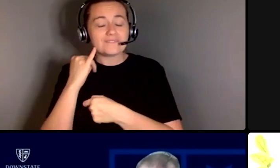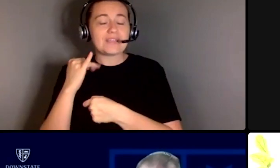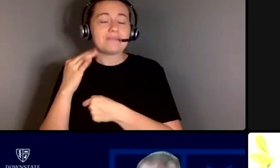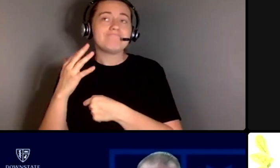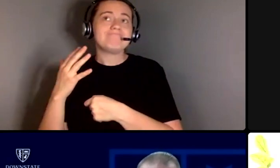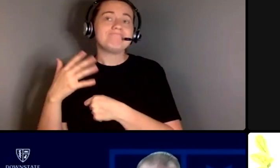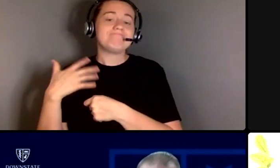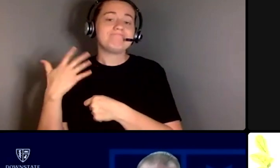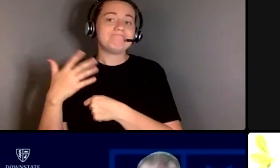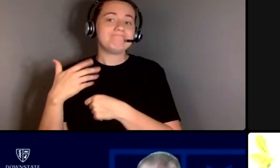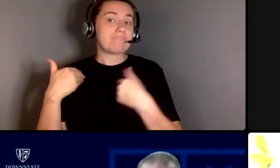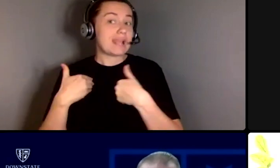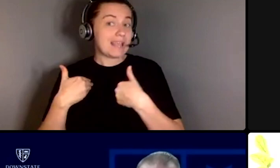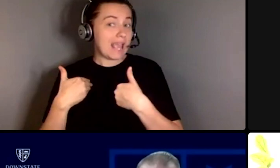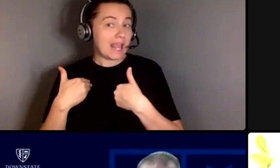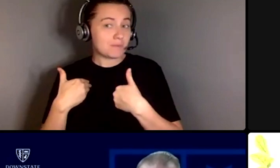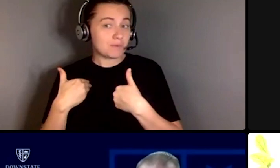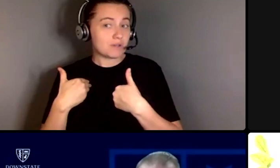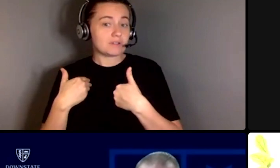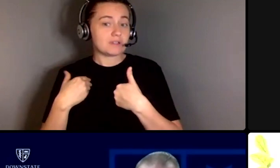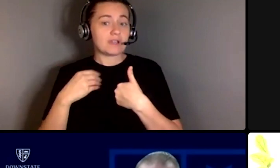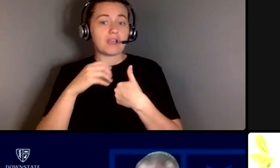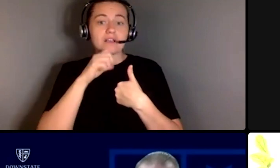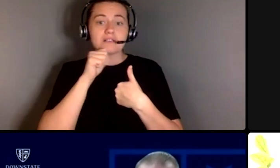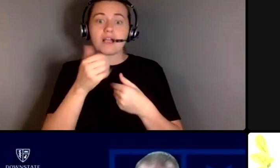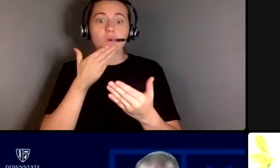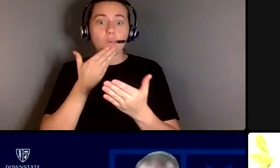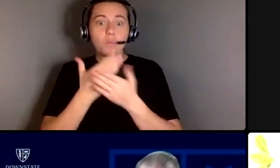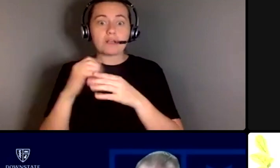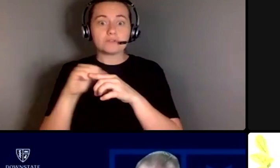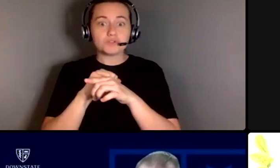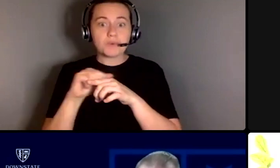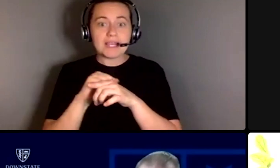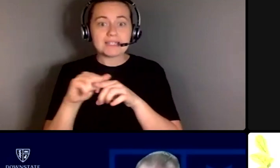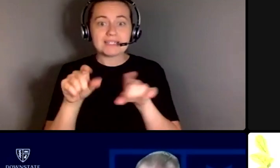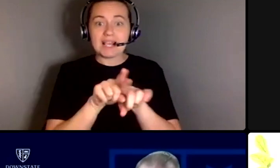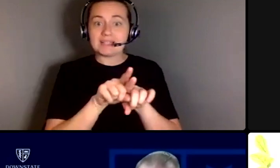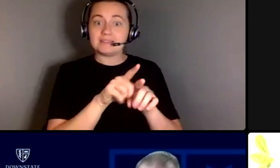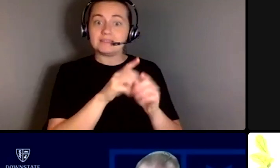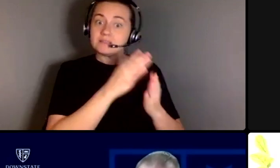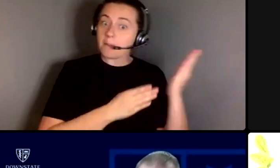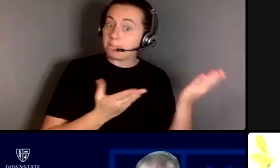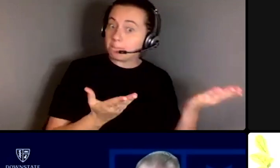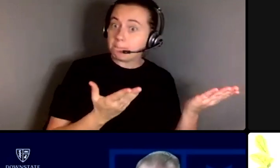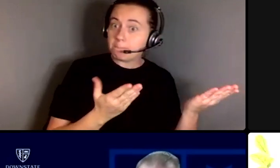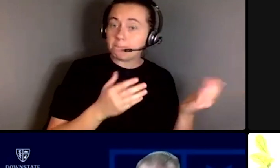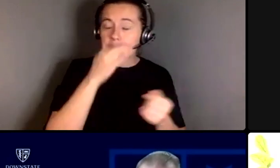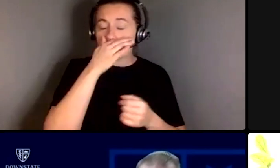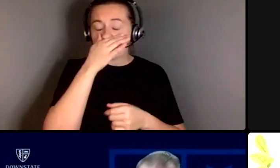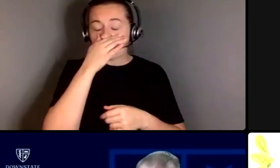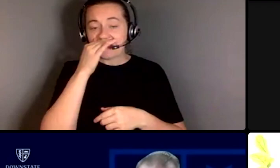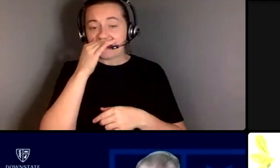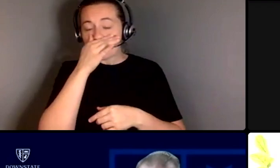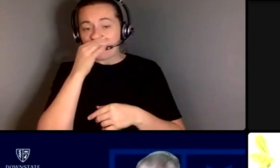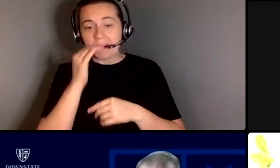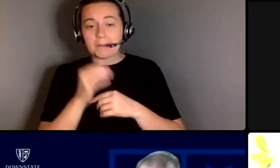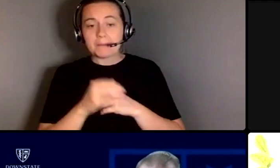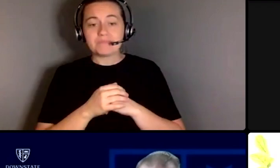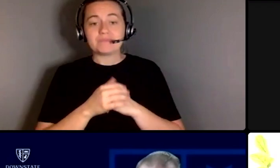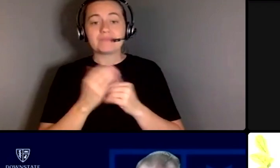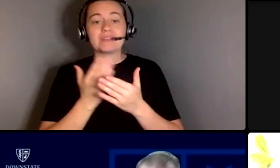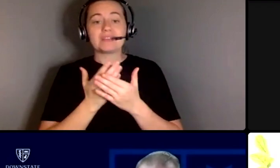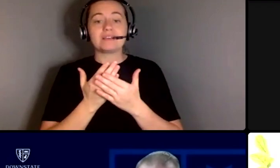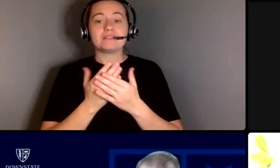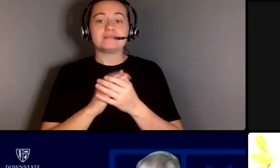animal isn't as well trained um as some are um things like